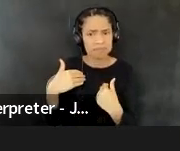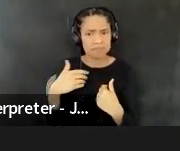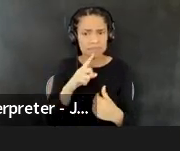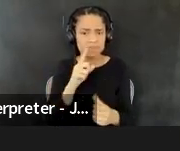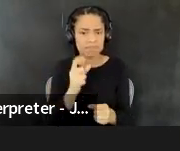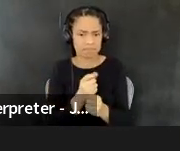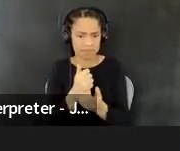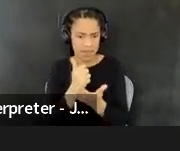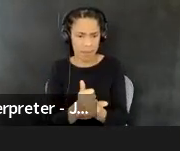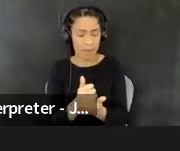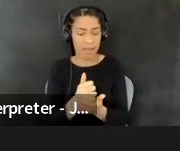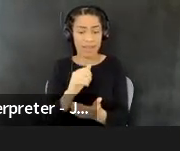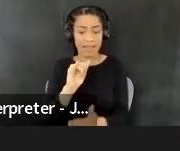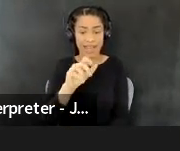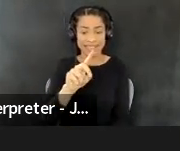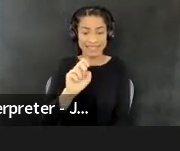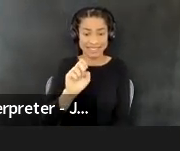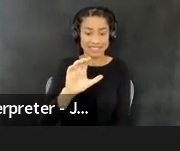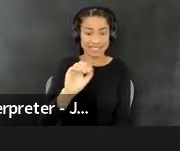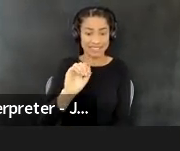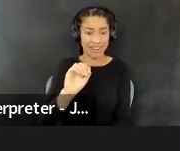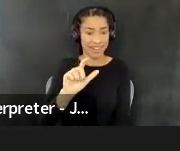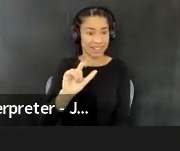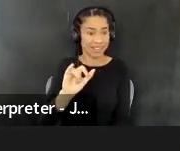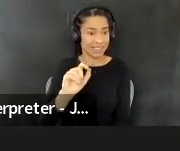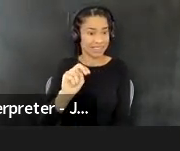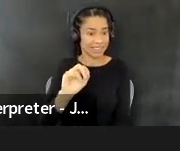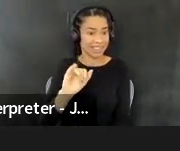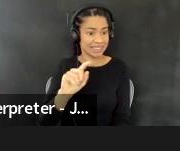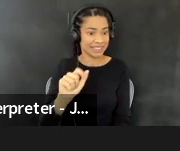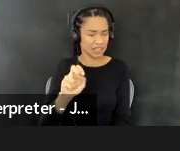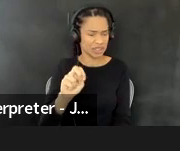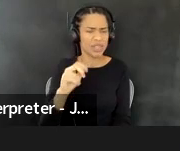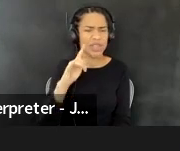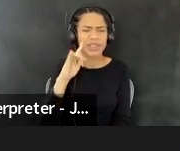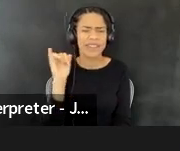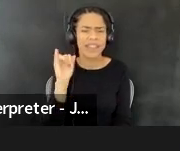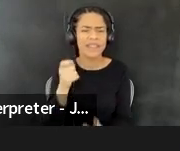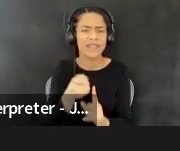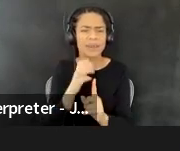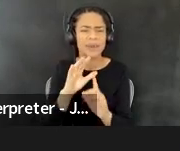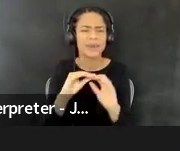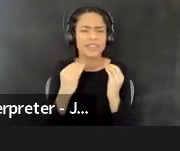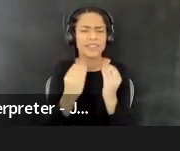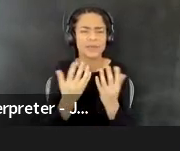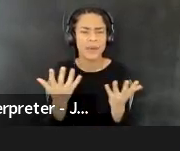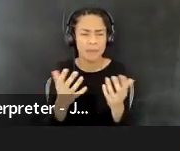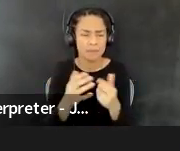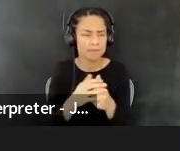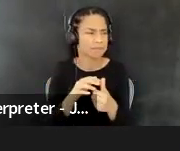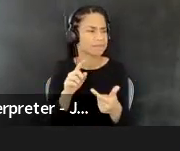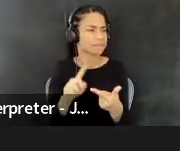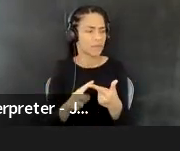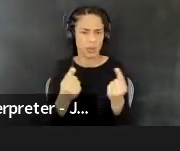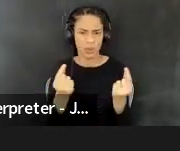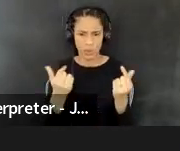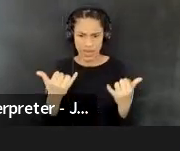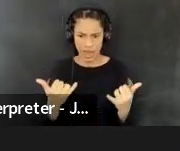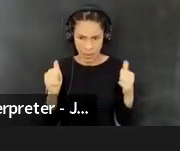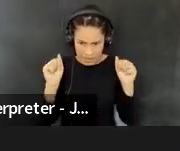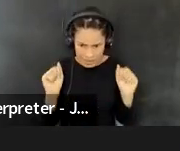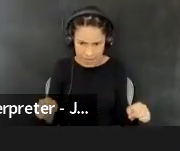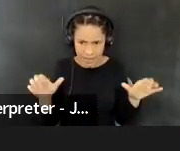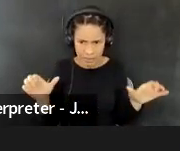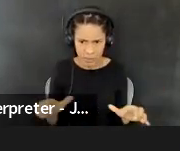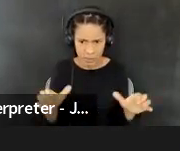decolonization from your institution today look like? And what, you know, what action can you take now? Um, because there is no perfect day,